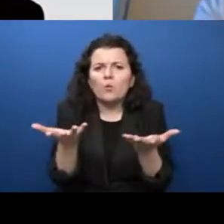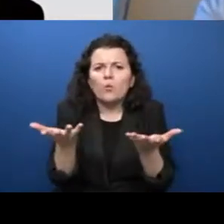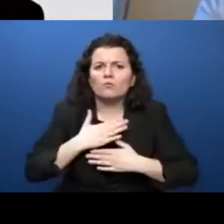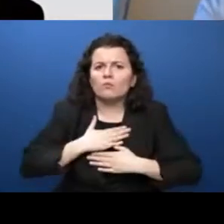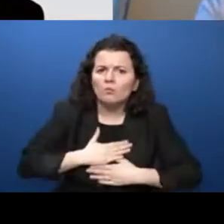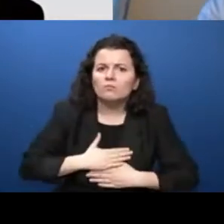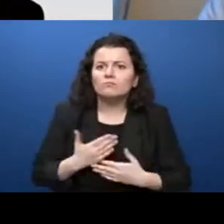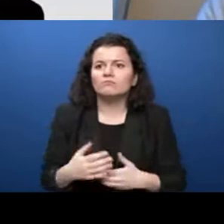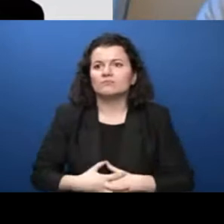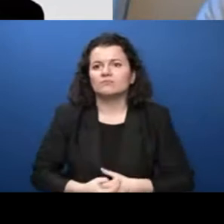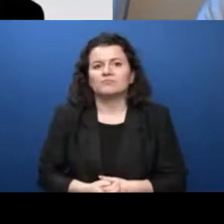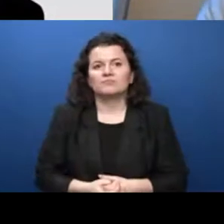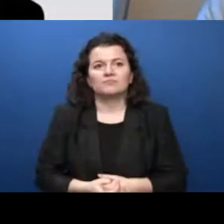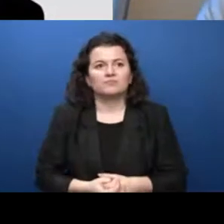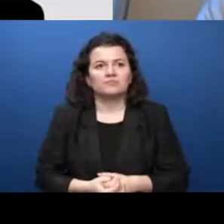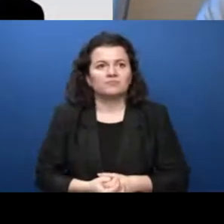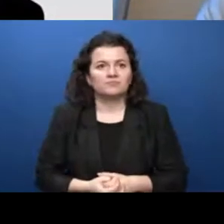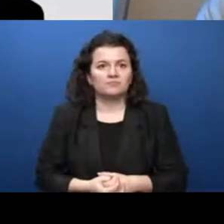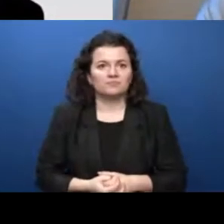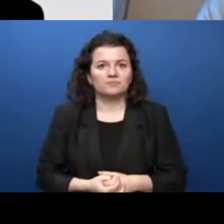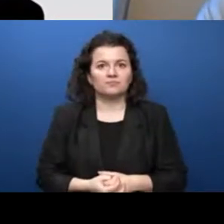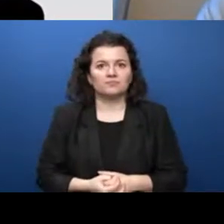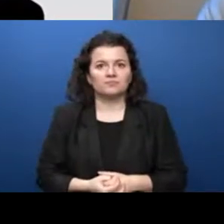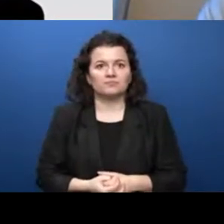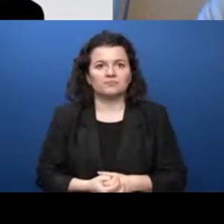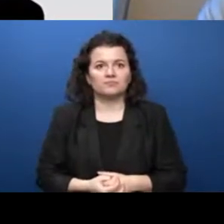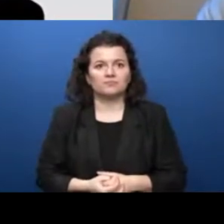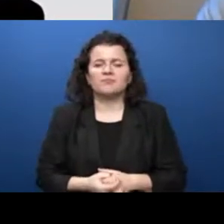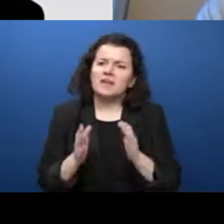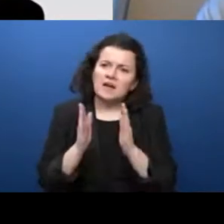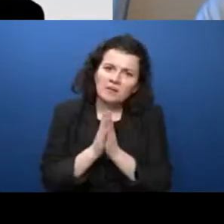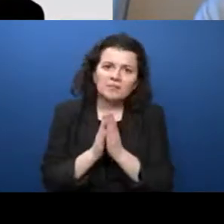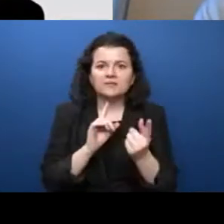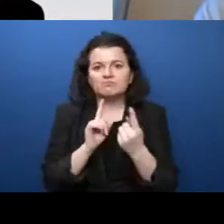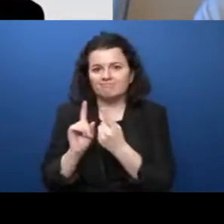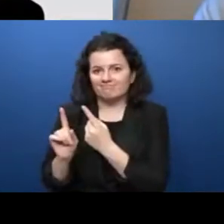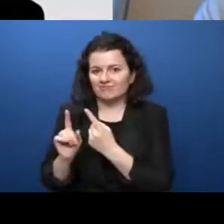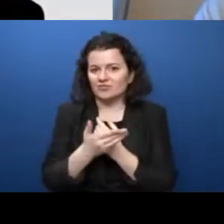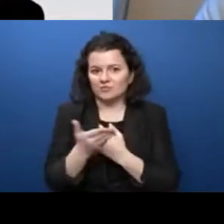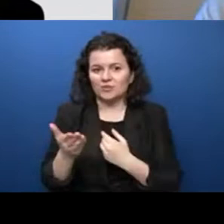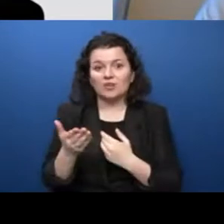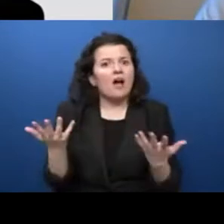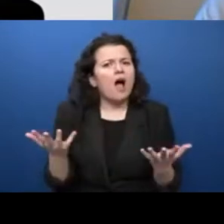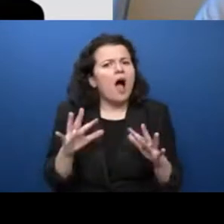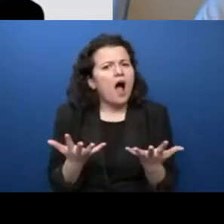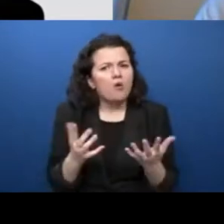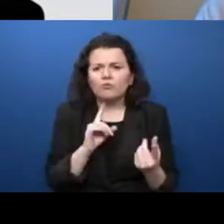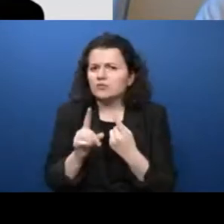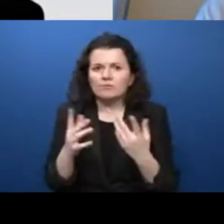Responder esta pregunta implica que adoptemos un enfoque crítico de la tecnología. Es decir, además